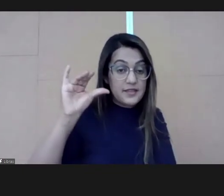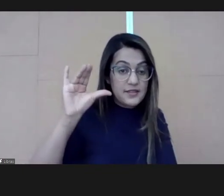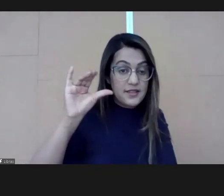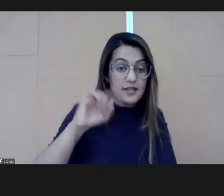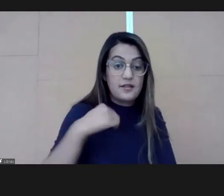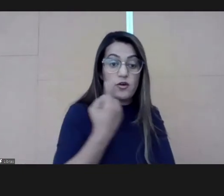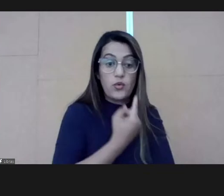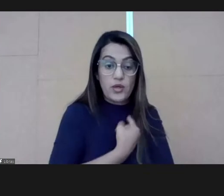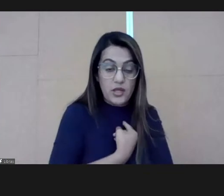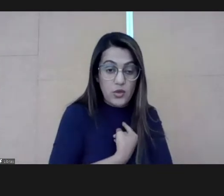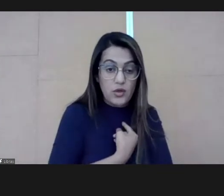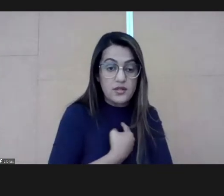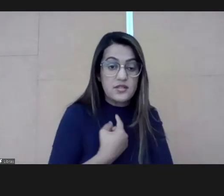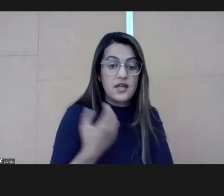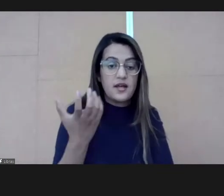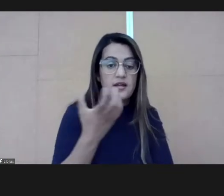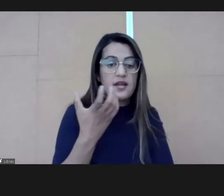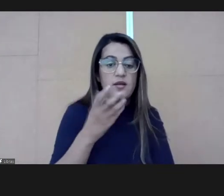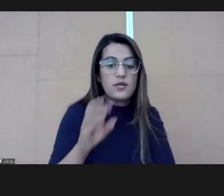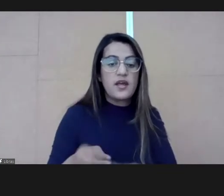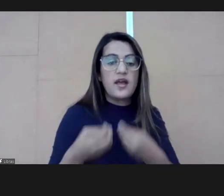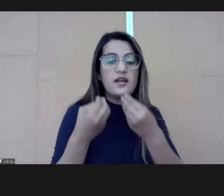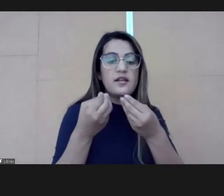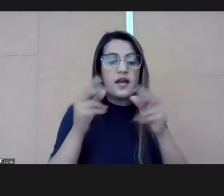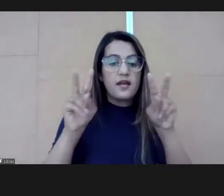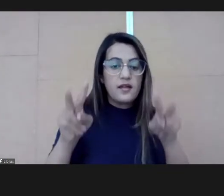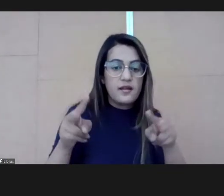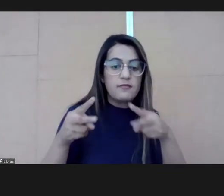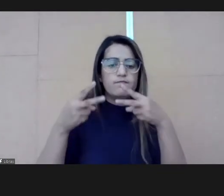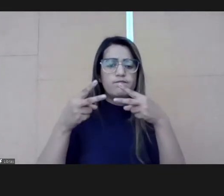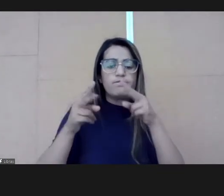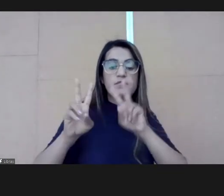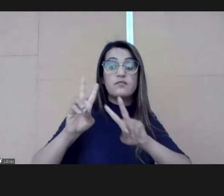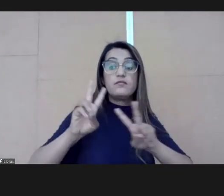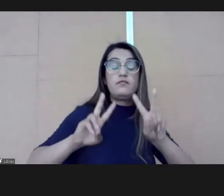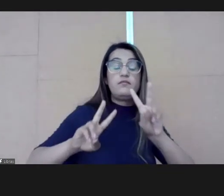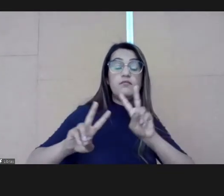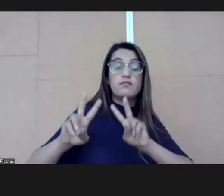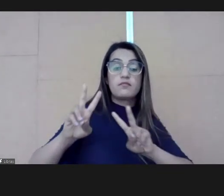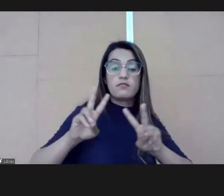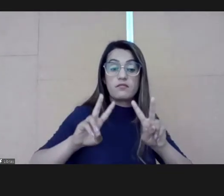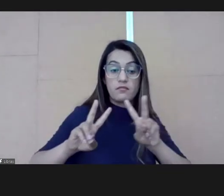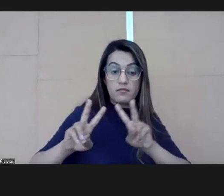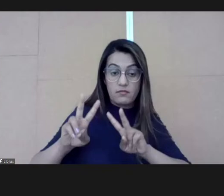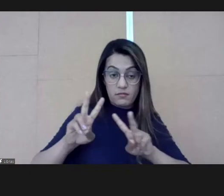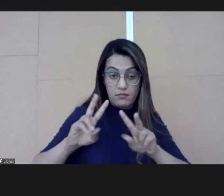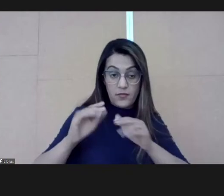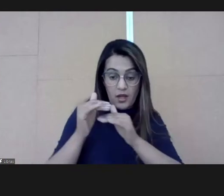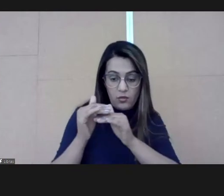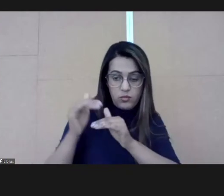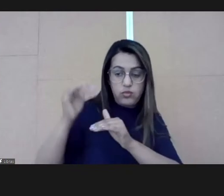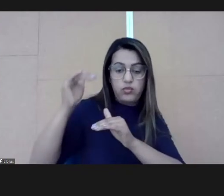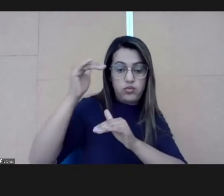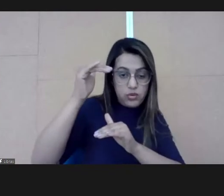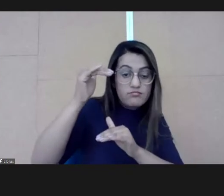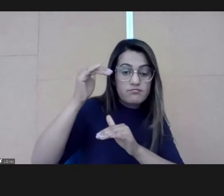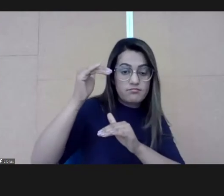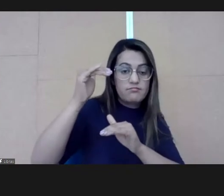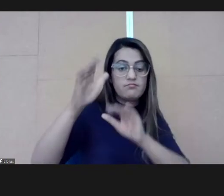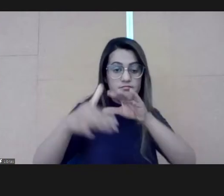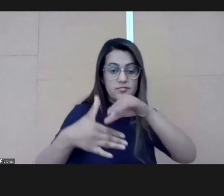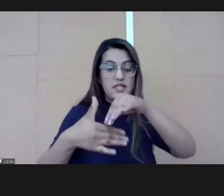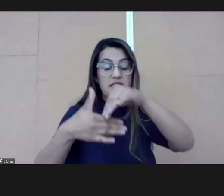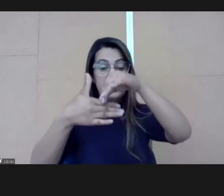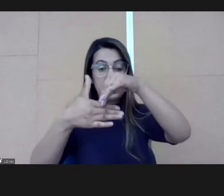what we normally like to do is to